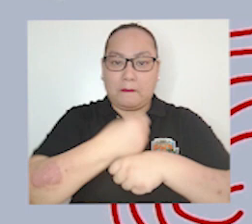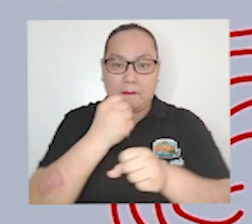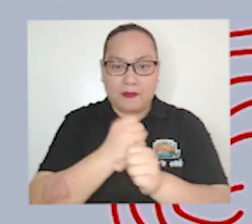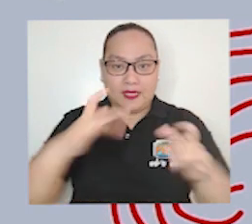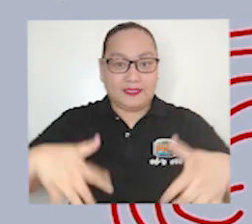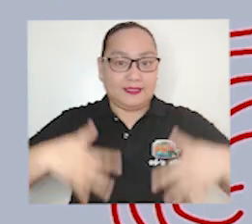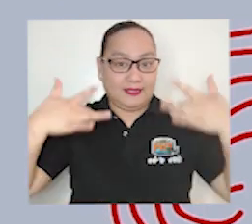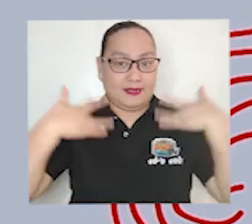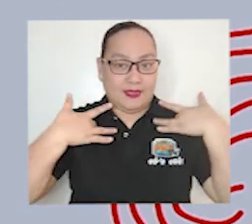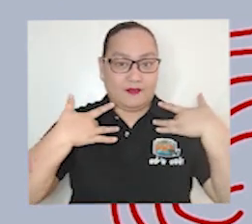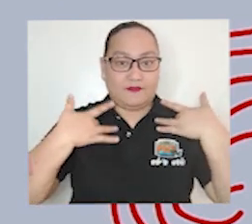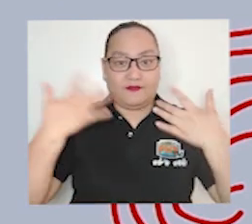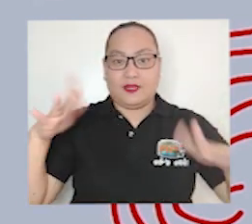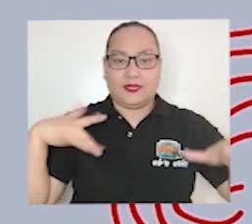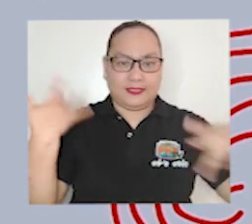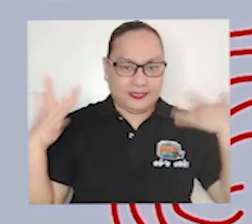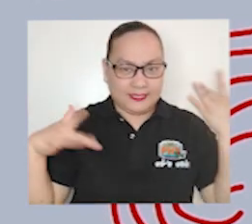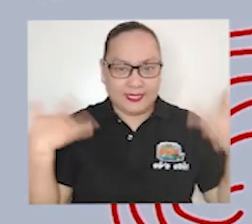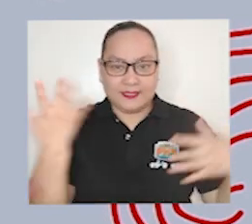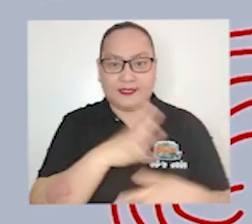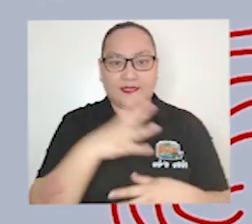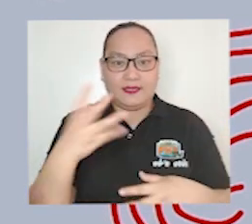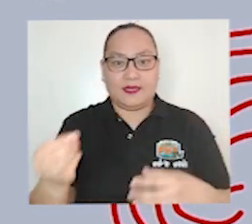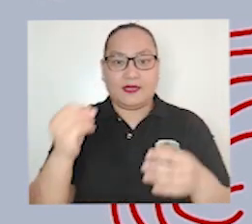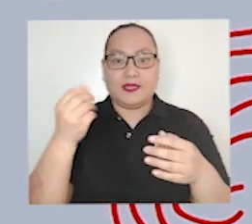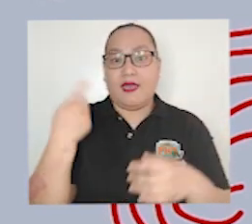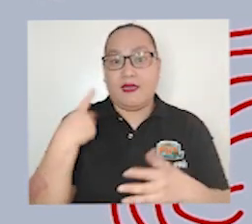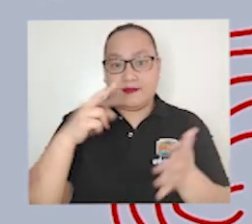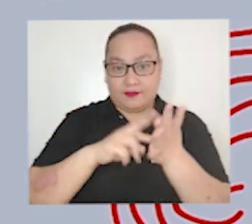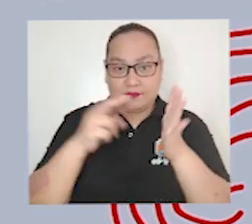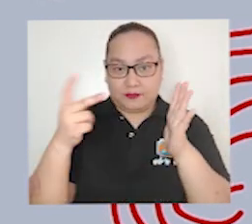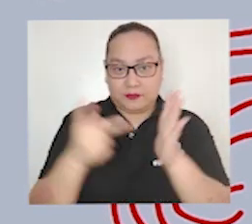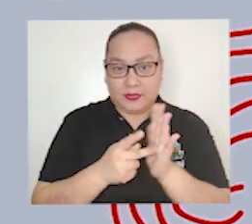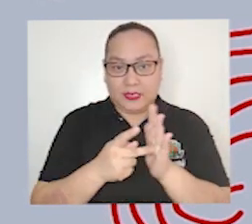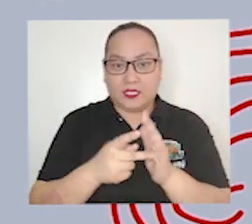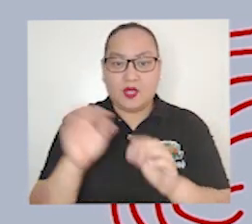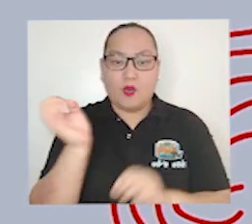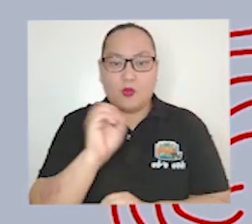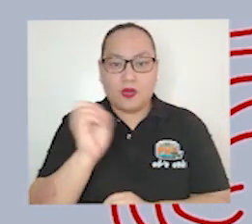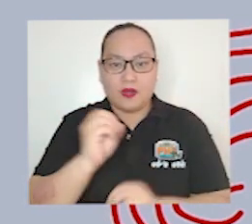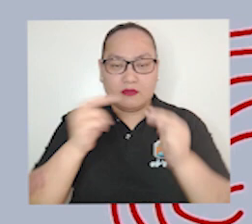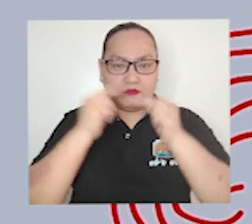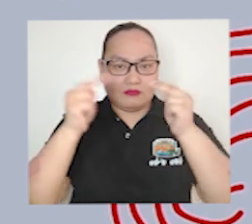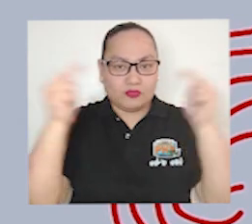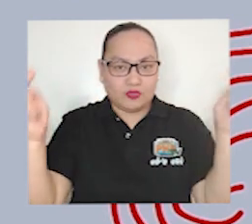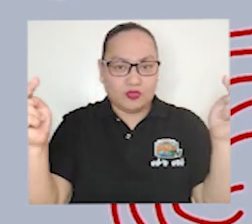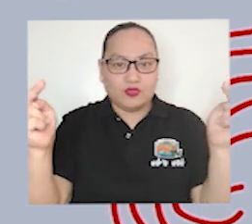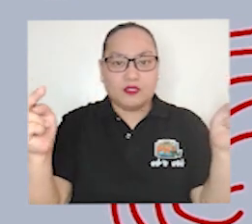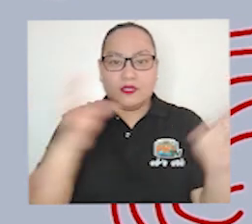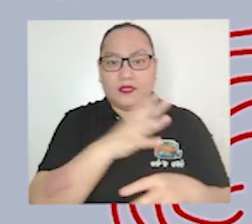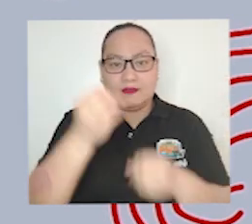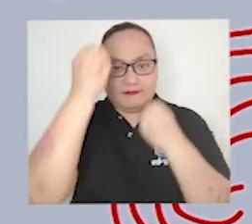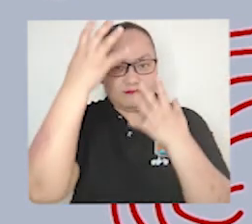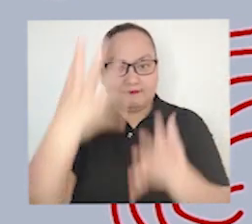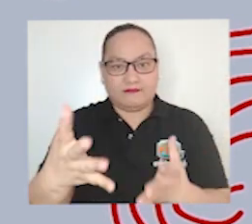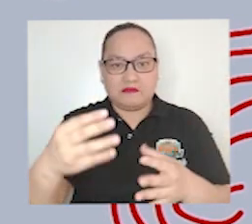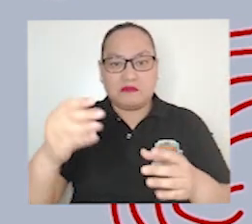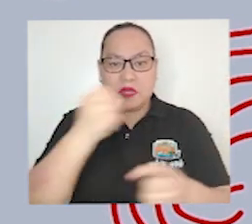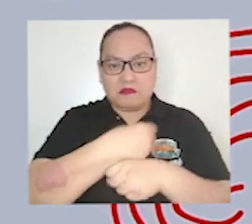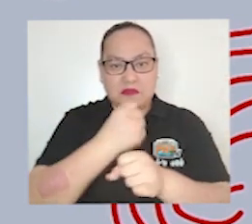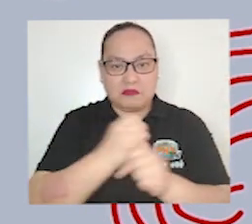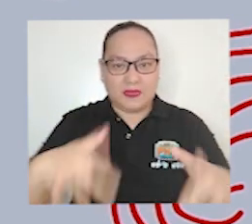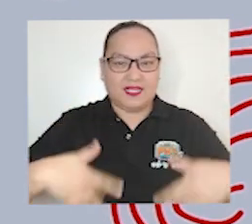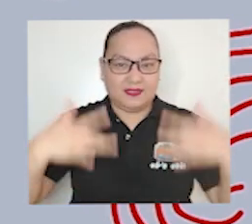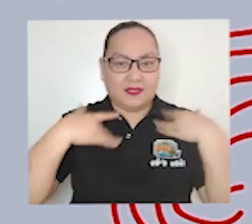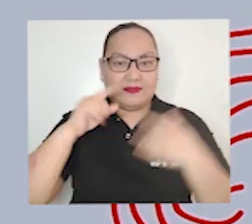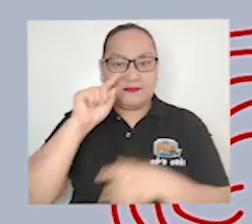life more exciting and meaningful Without news and information it makes life dull and boring